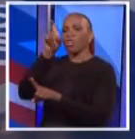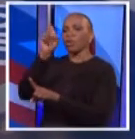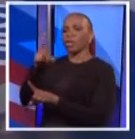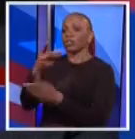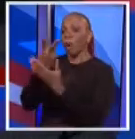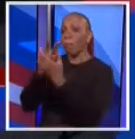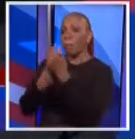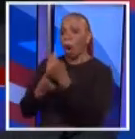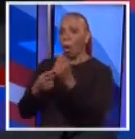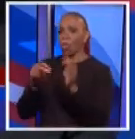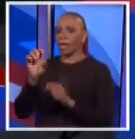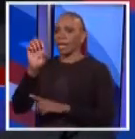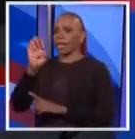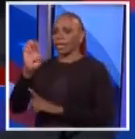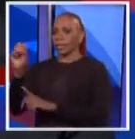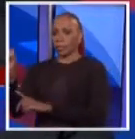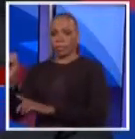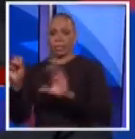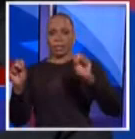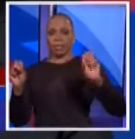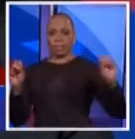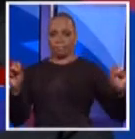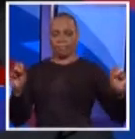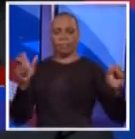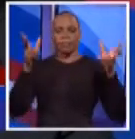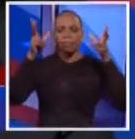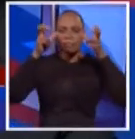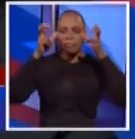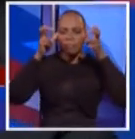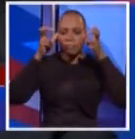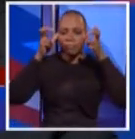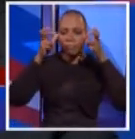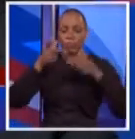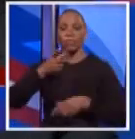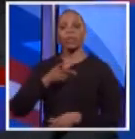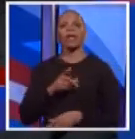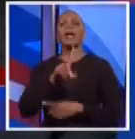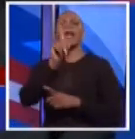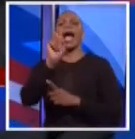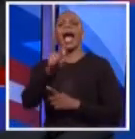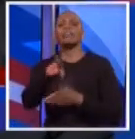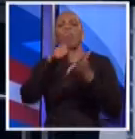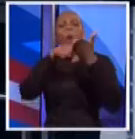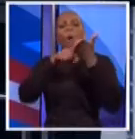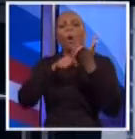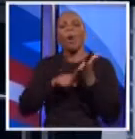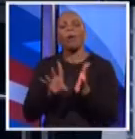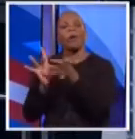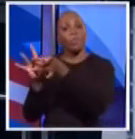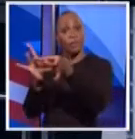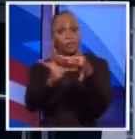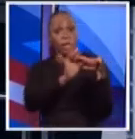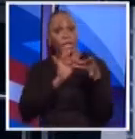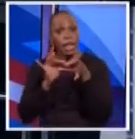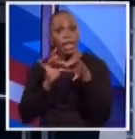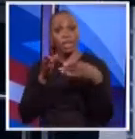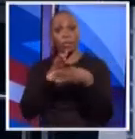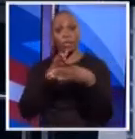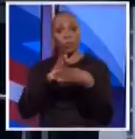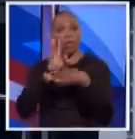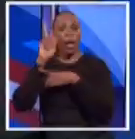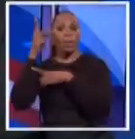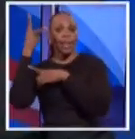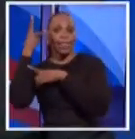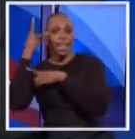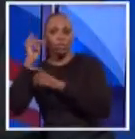you both. It's, listen carefully, all right? Would you audit the relationship between political